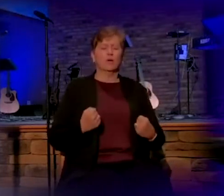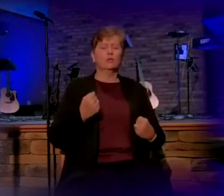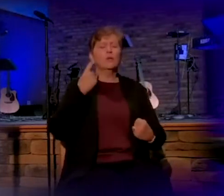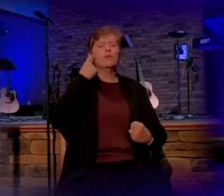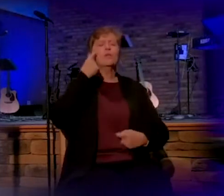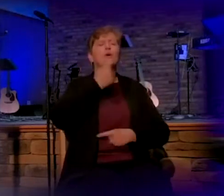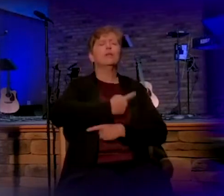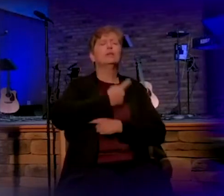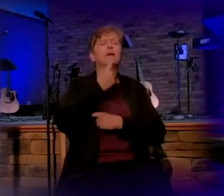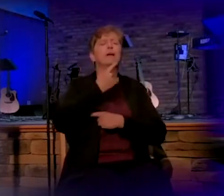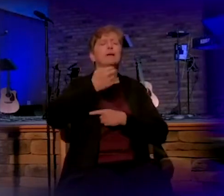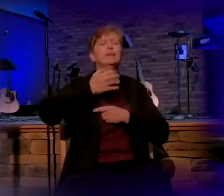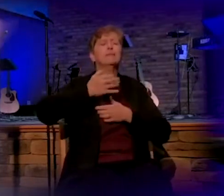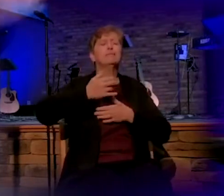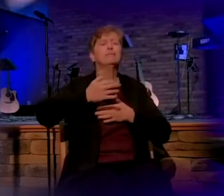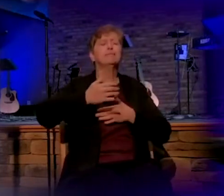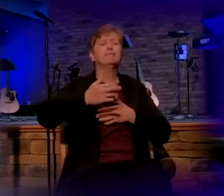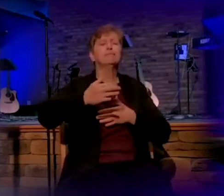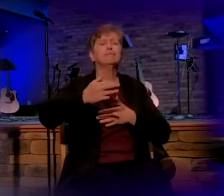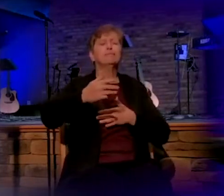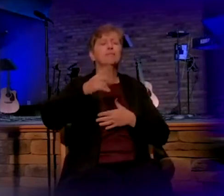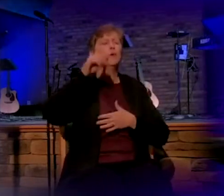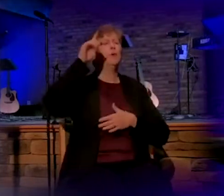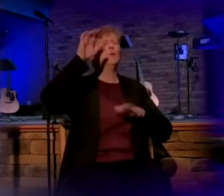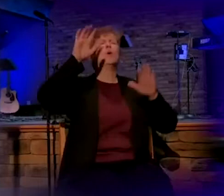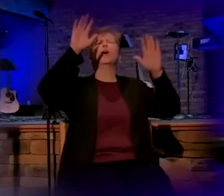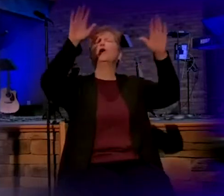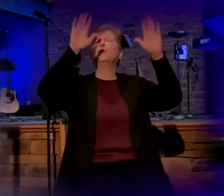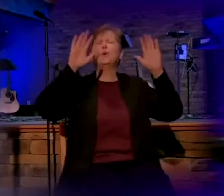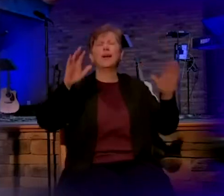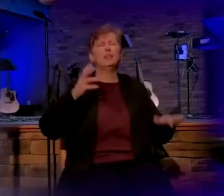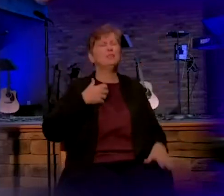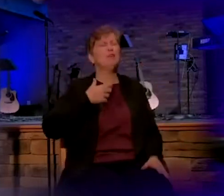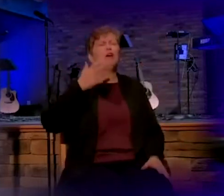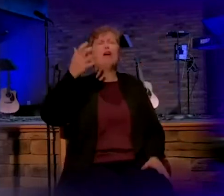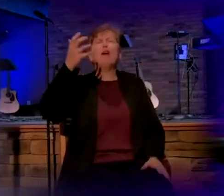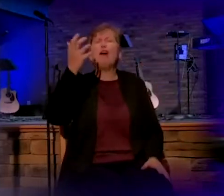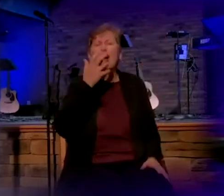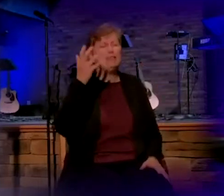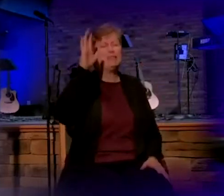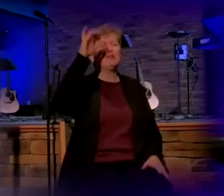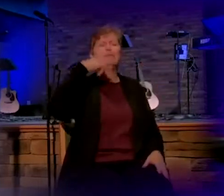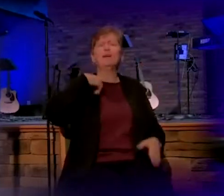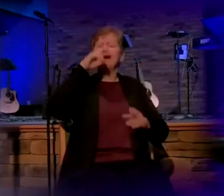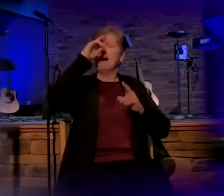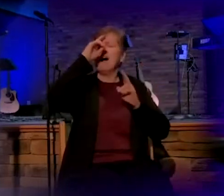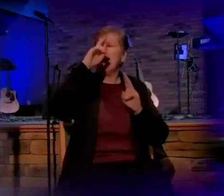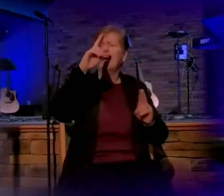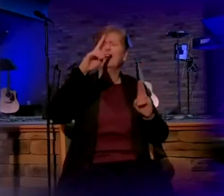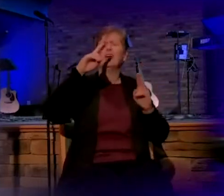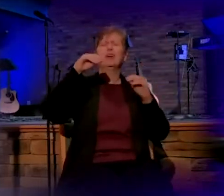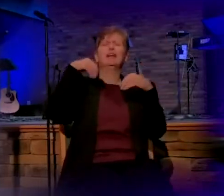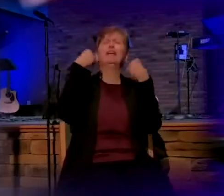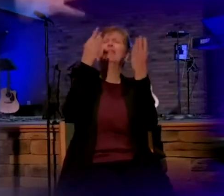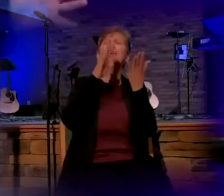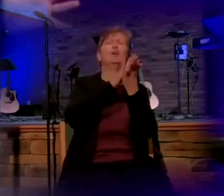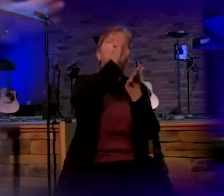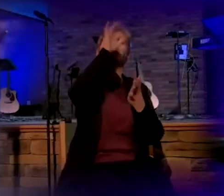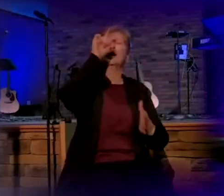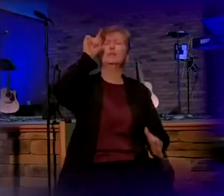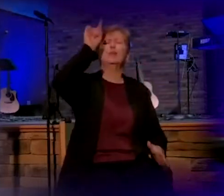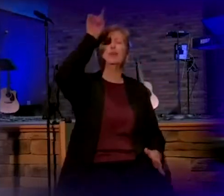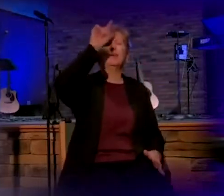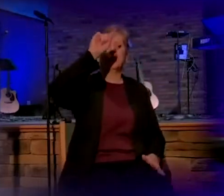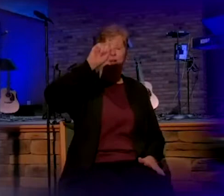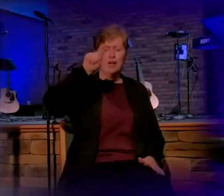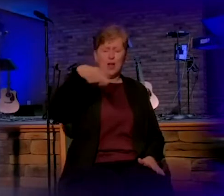ahead. Lord, you are great, you are awesome. We honor and glorify you, Lord, and you alone.